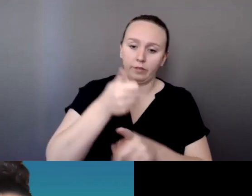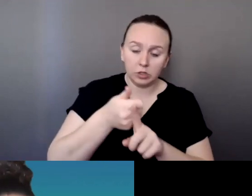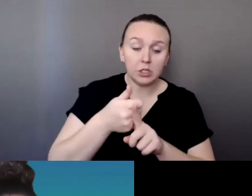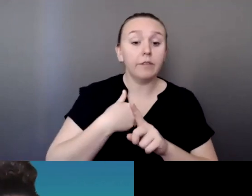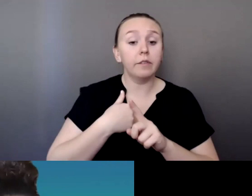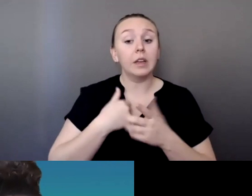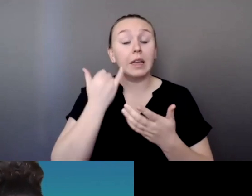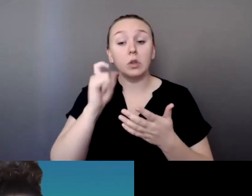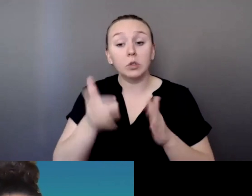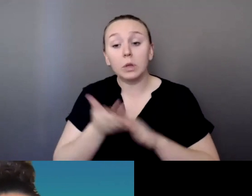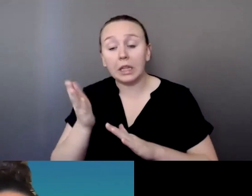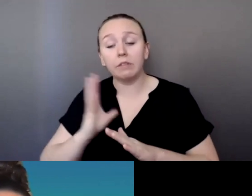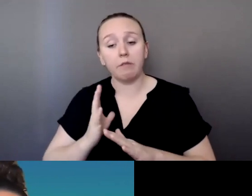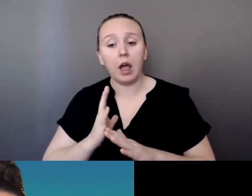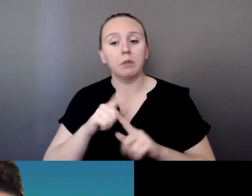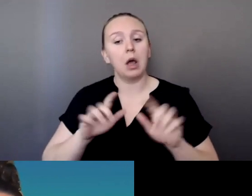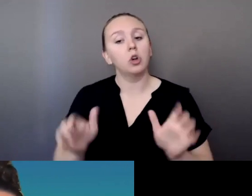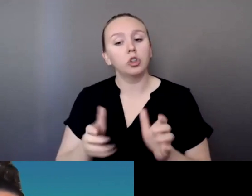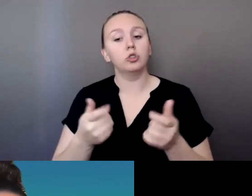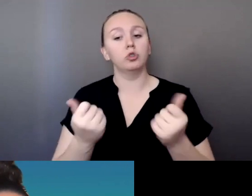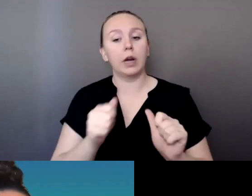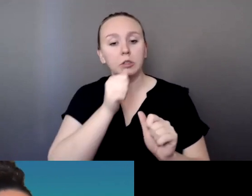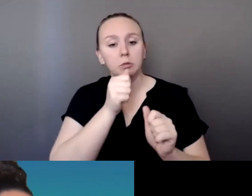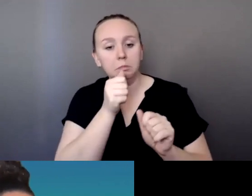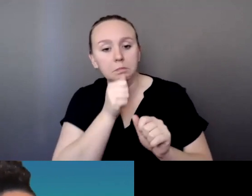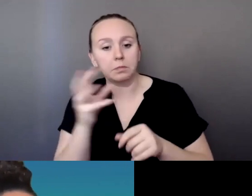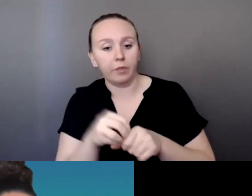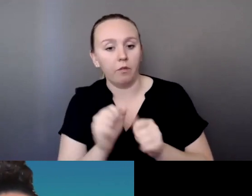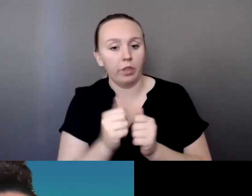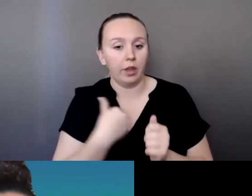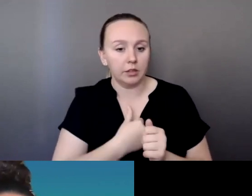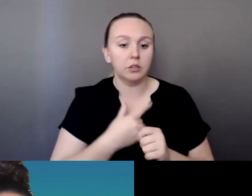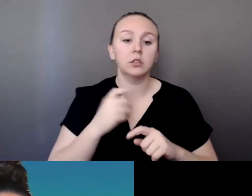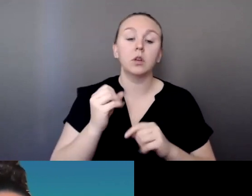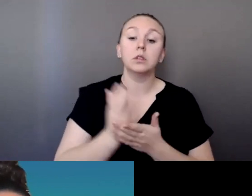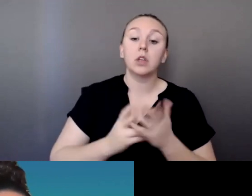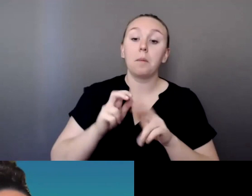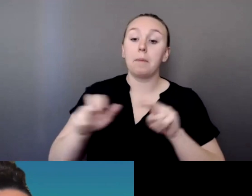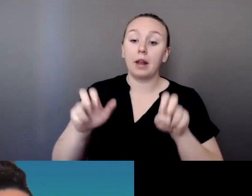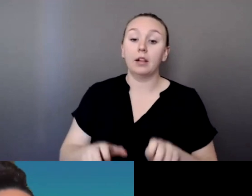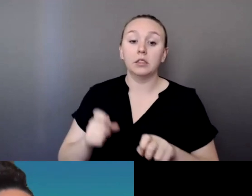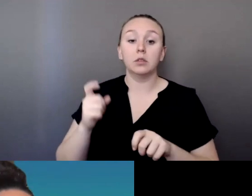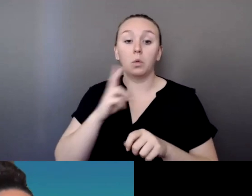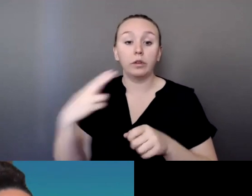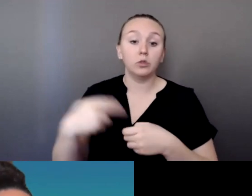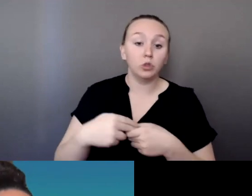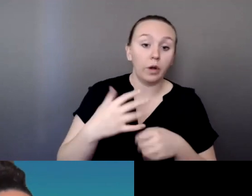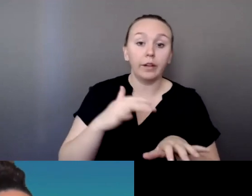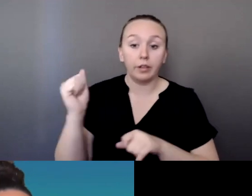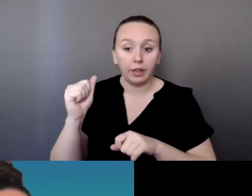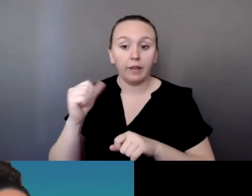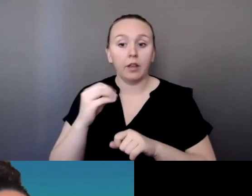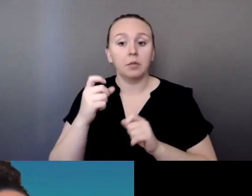panelists show up a little later. We may have some leave and come and go. I also want to respect and honor that from a